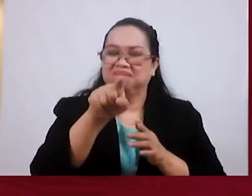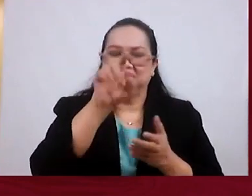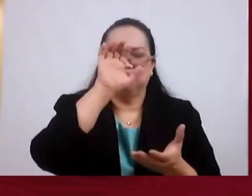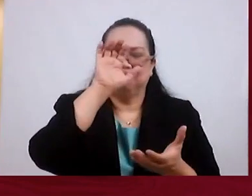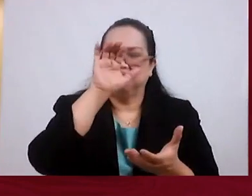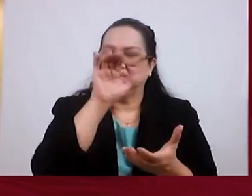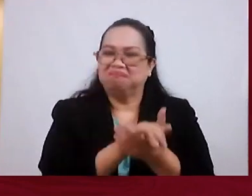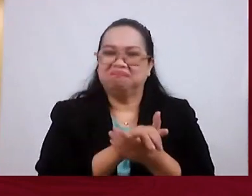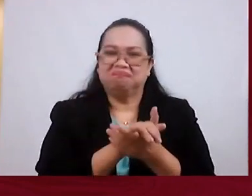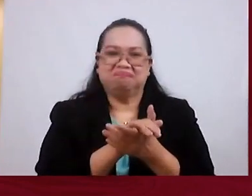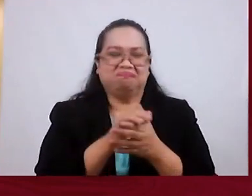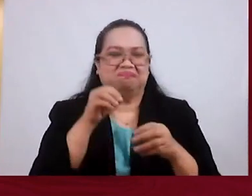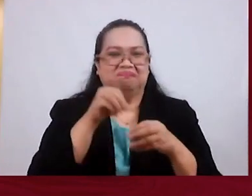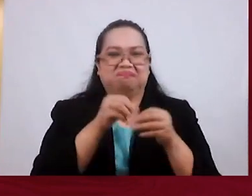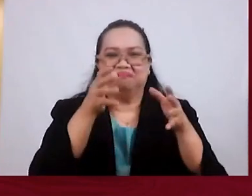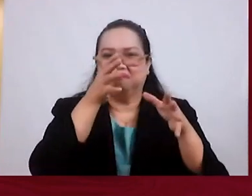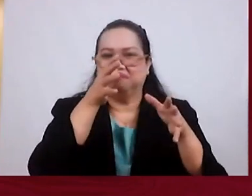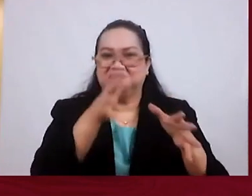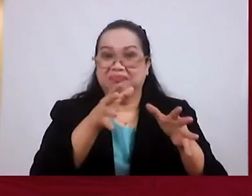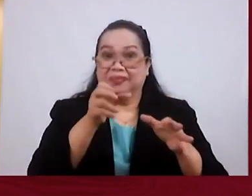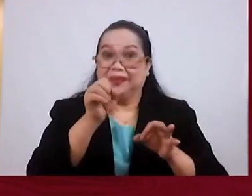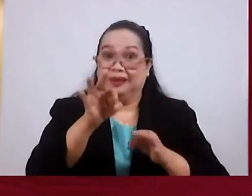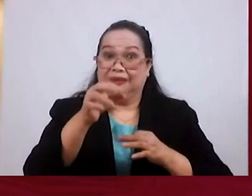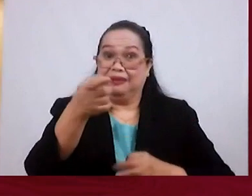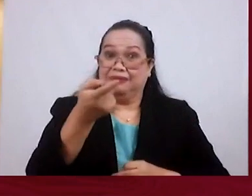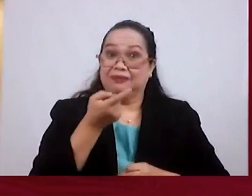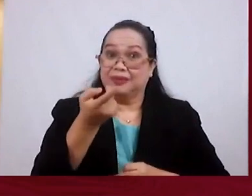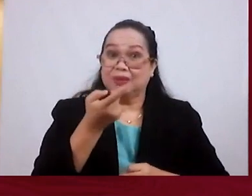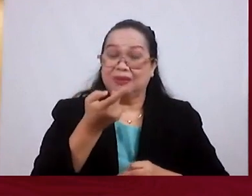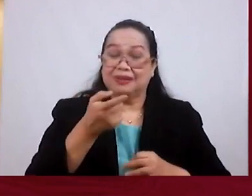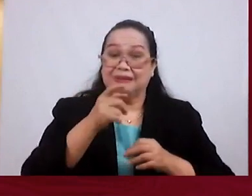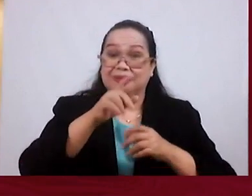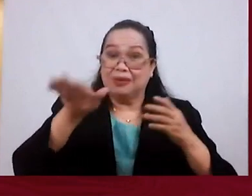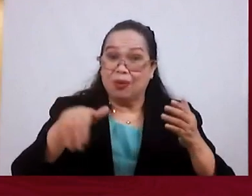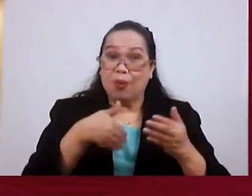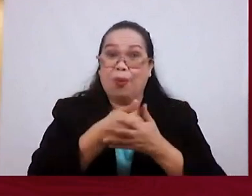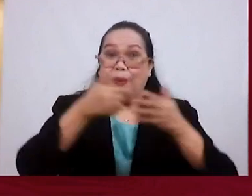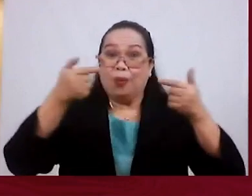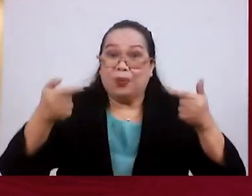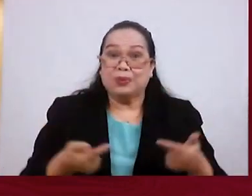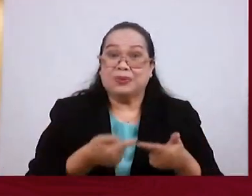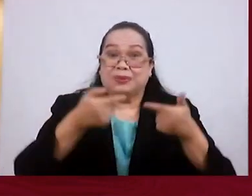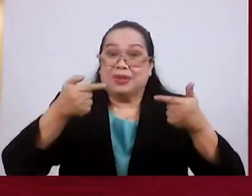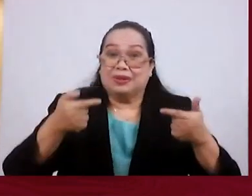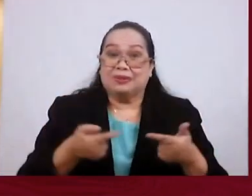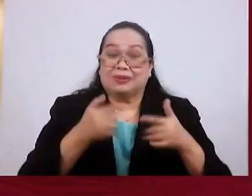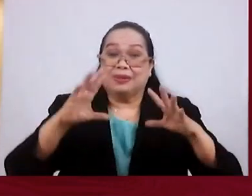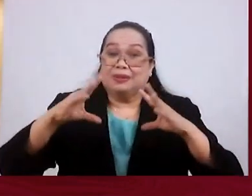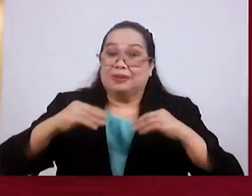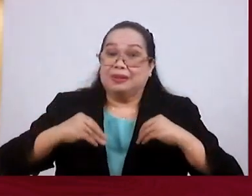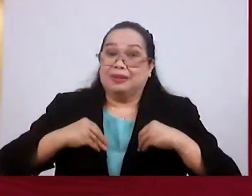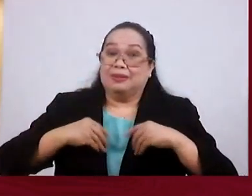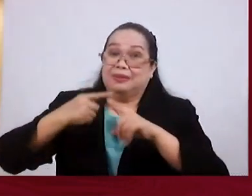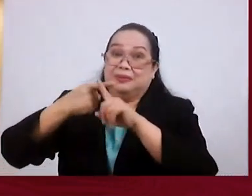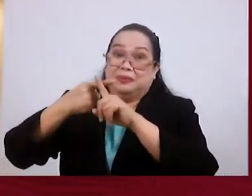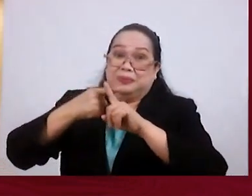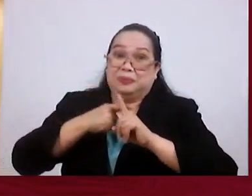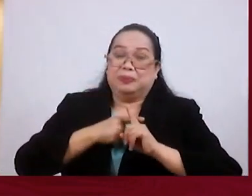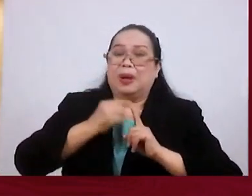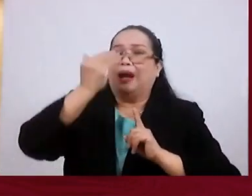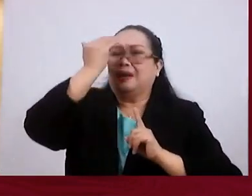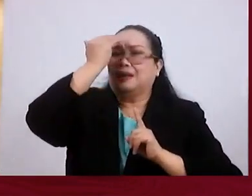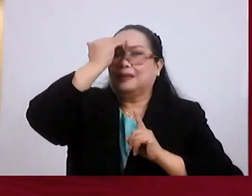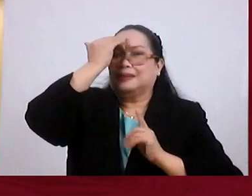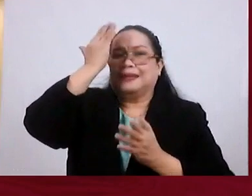in. Look at verse 26. For if we go on sinning deliberately after receiving the knowledge of the truth.